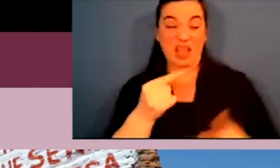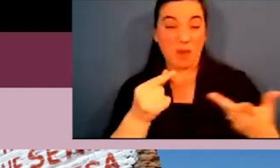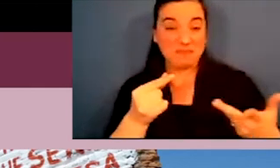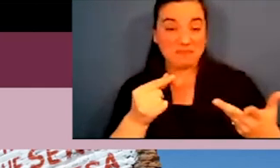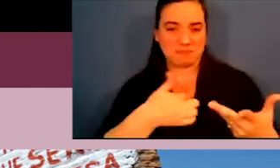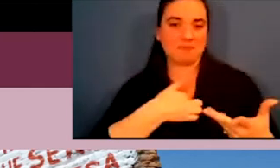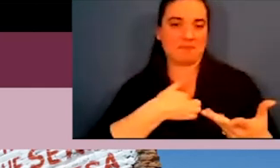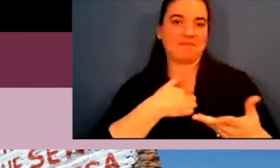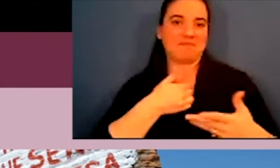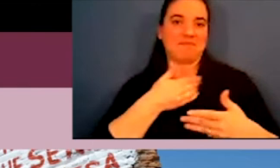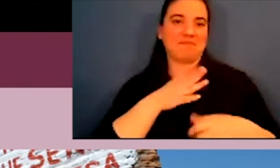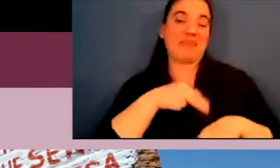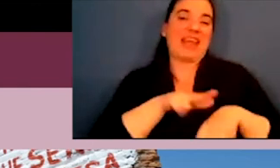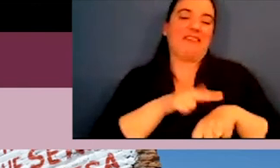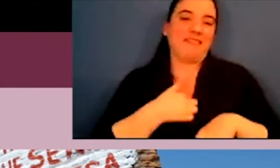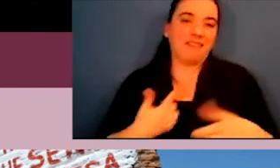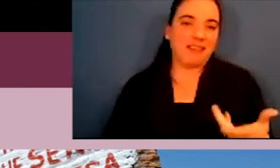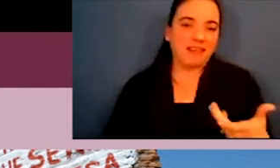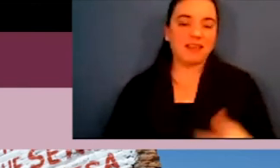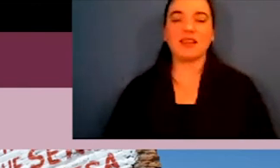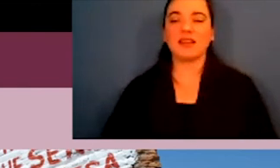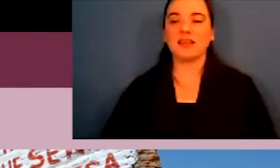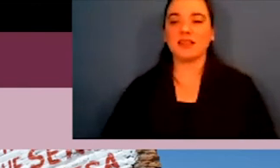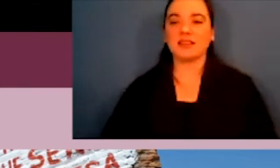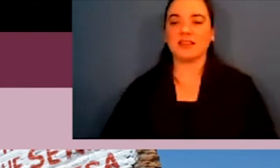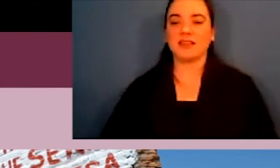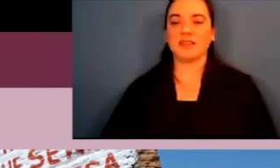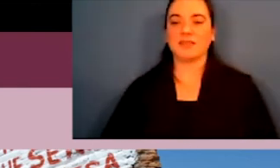thing that everybody has. And my thing was that I was native.